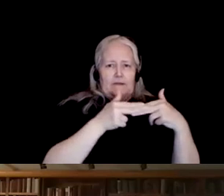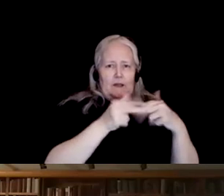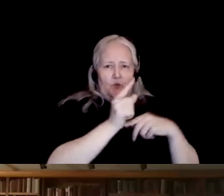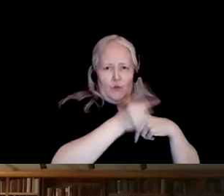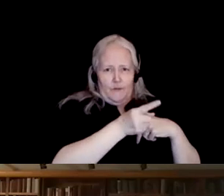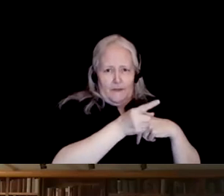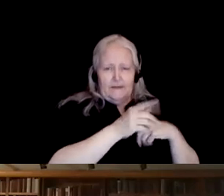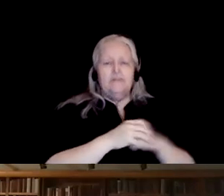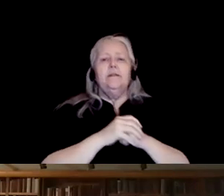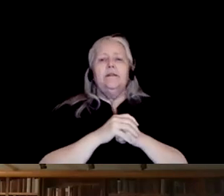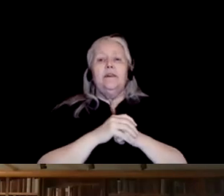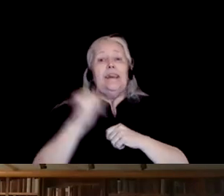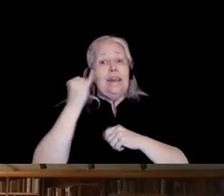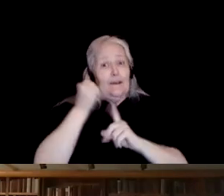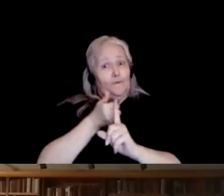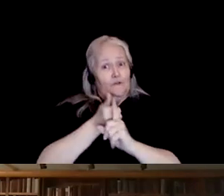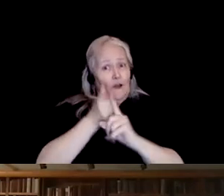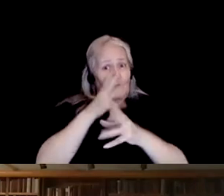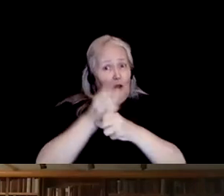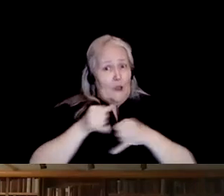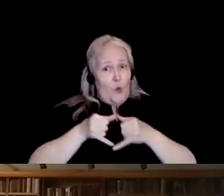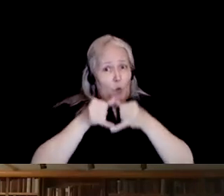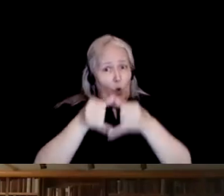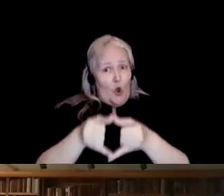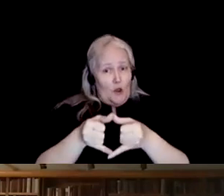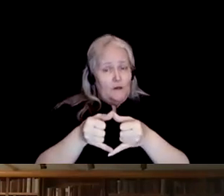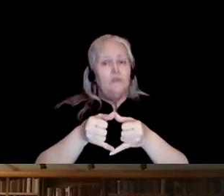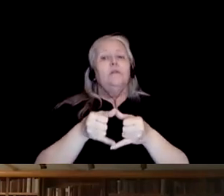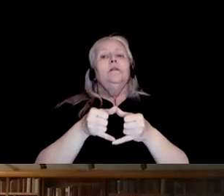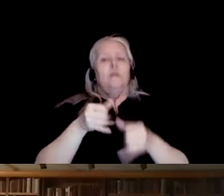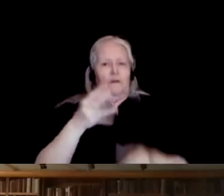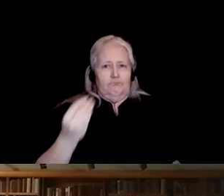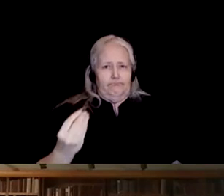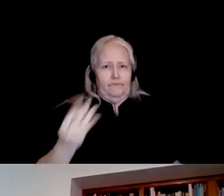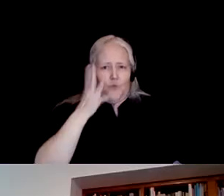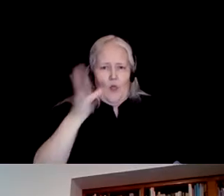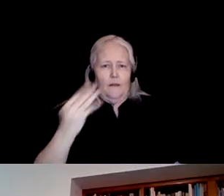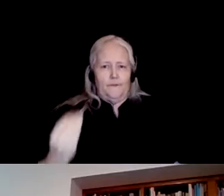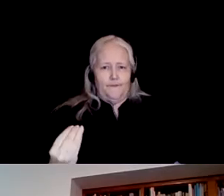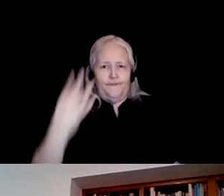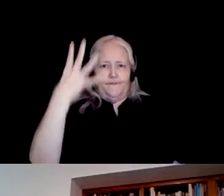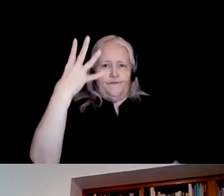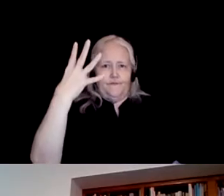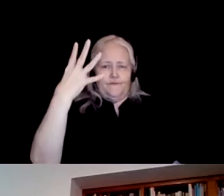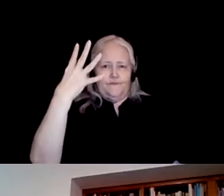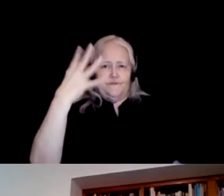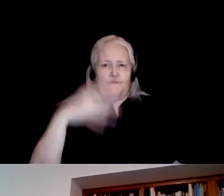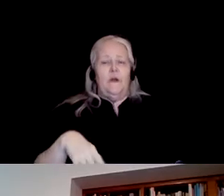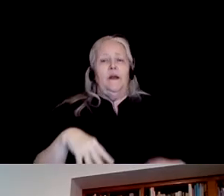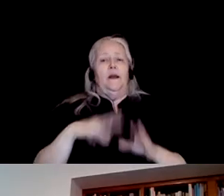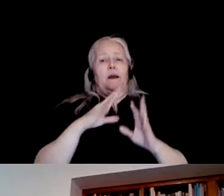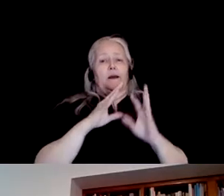If you are being honored, please turn your camera on and after the slide for your award has been read,